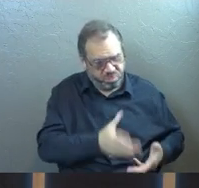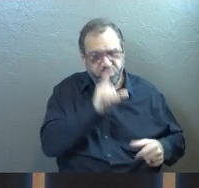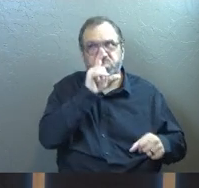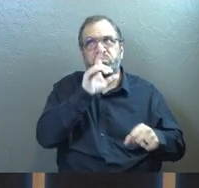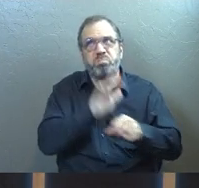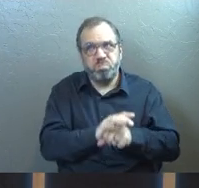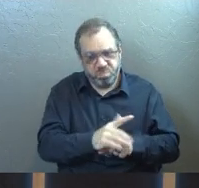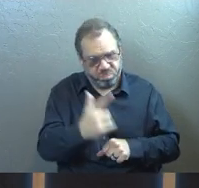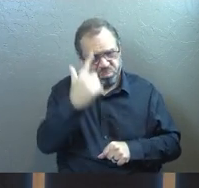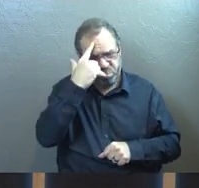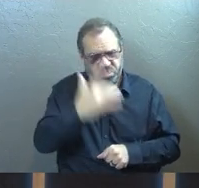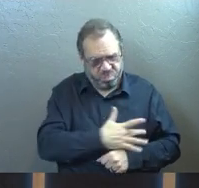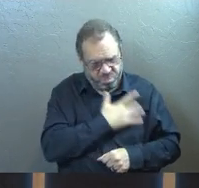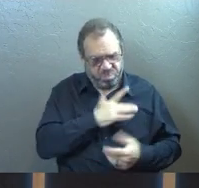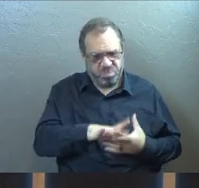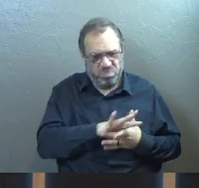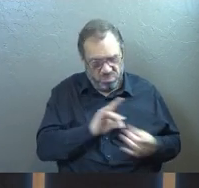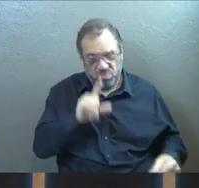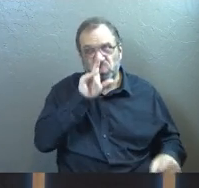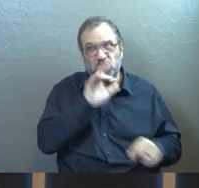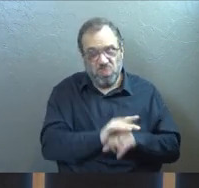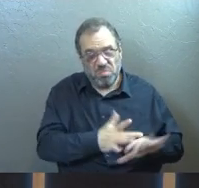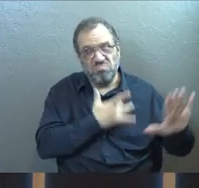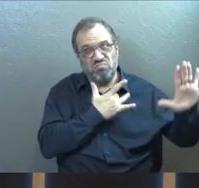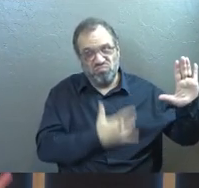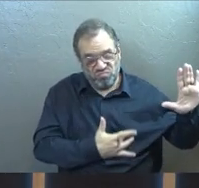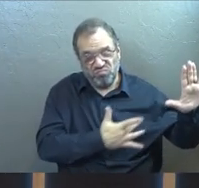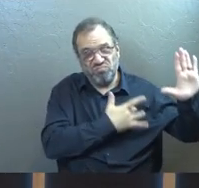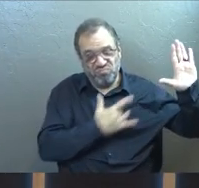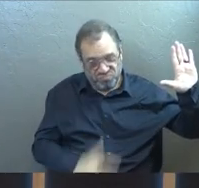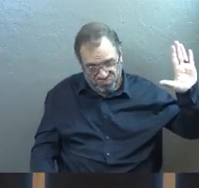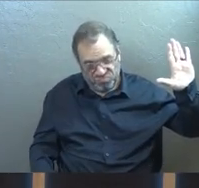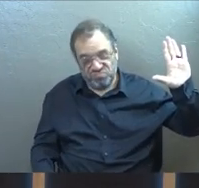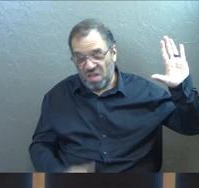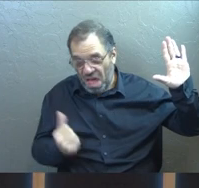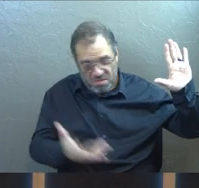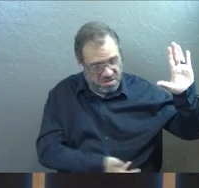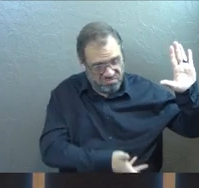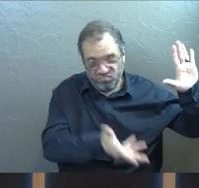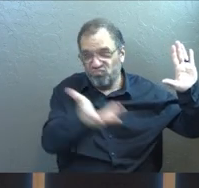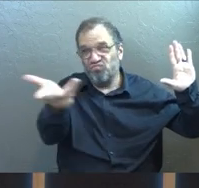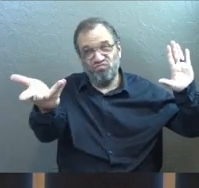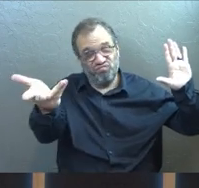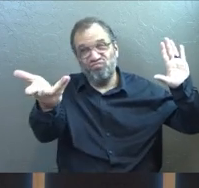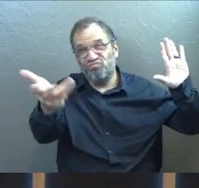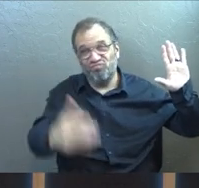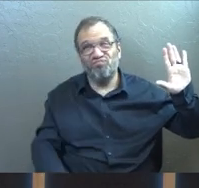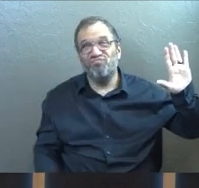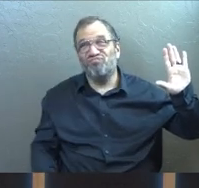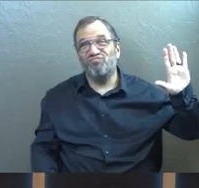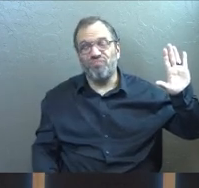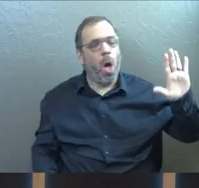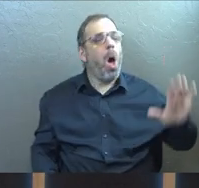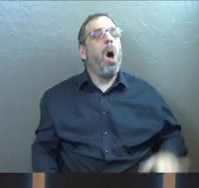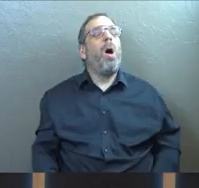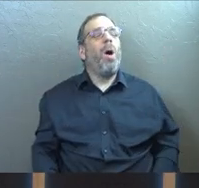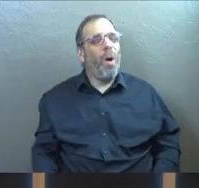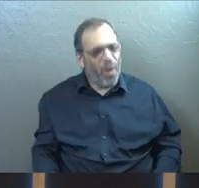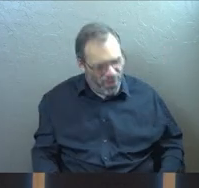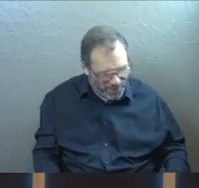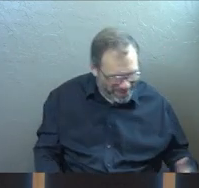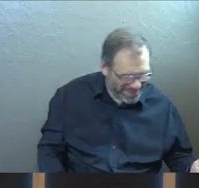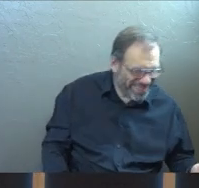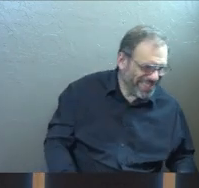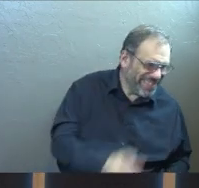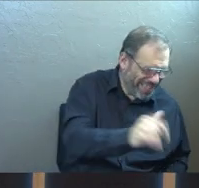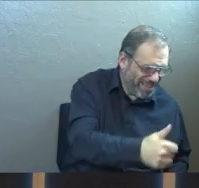commitments. It's a, it's a spiritual promise that we make to God. God, you've got everything. But then when God comes along